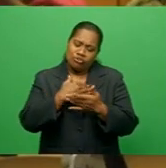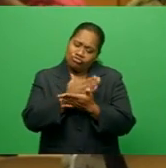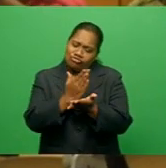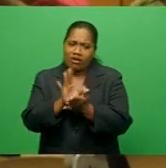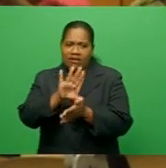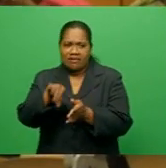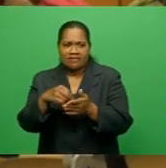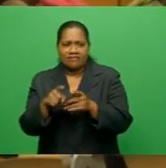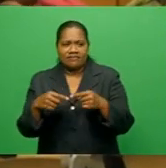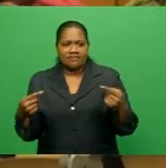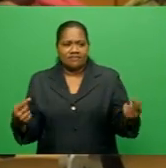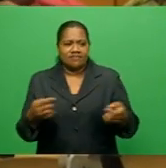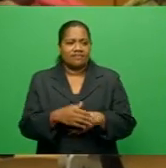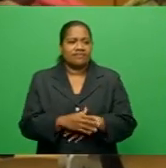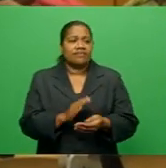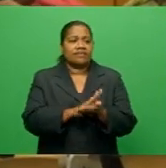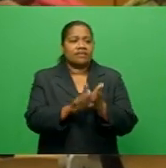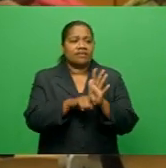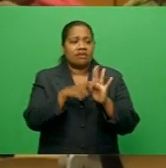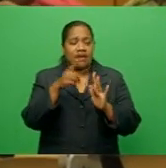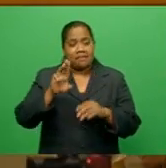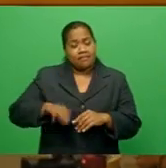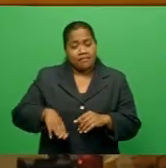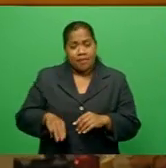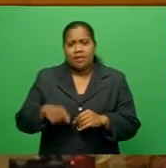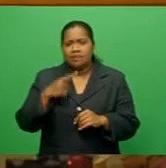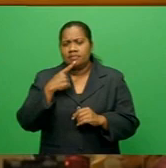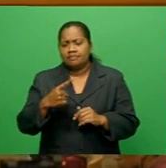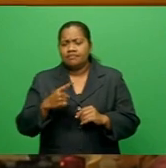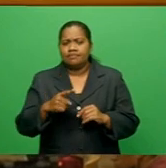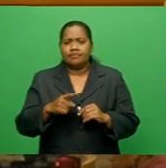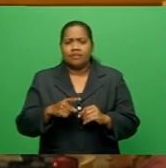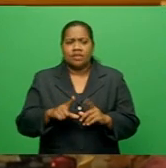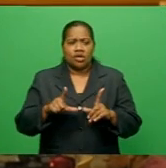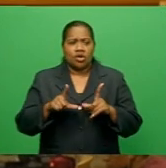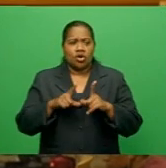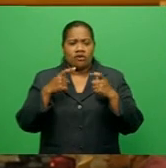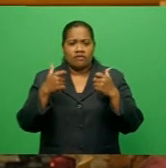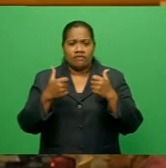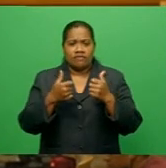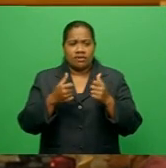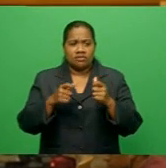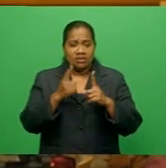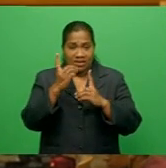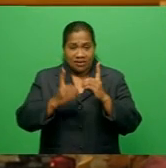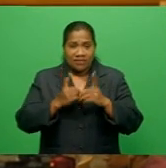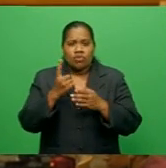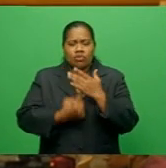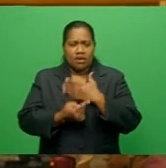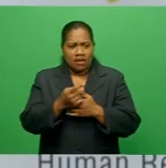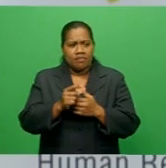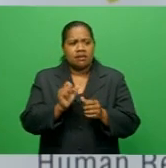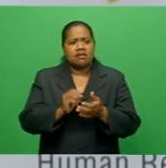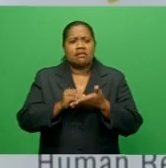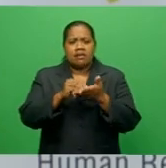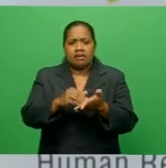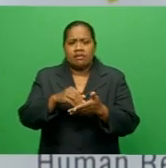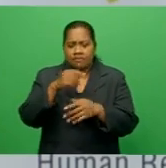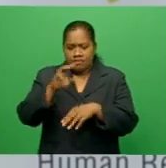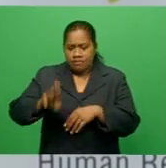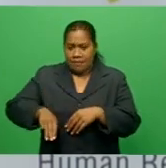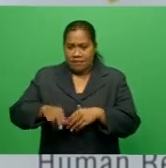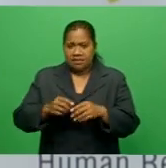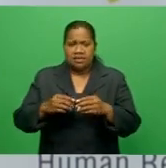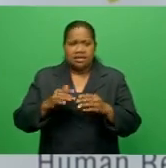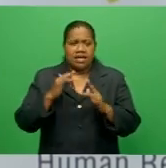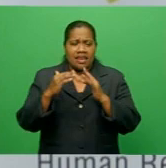FHRI member Ronald Reddy says the convention will also help members network to better their services. We have to lay